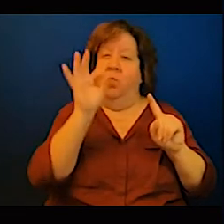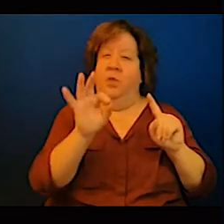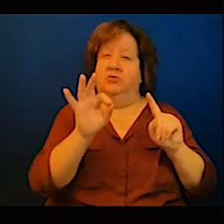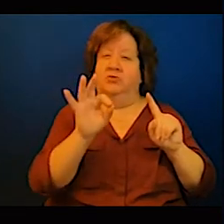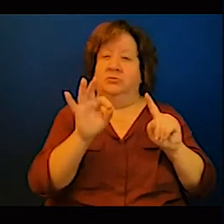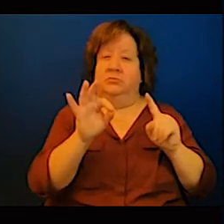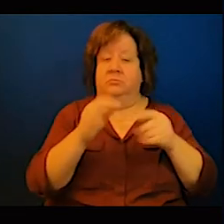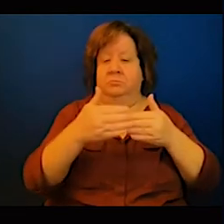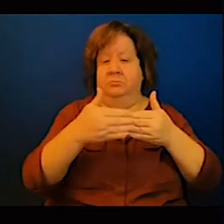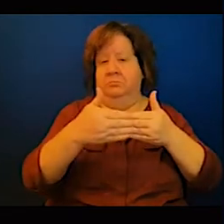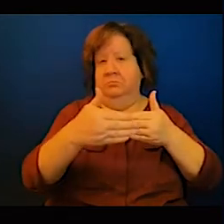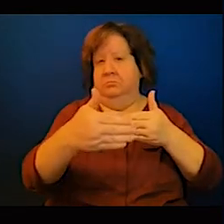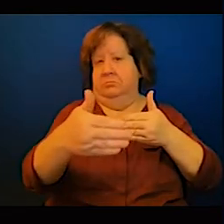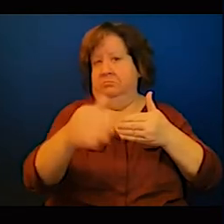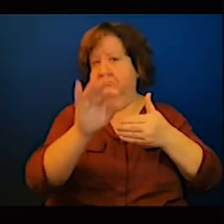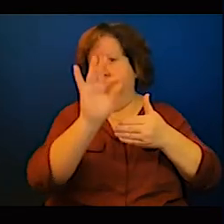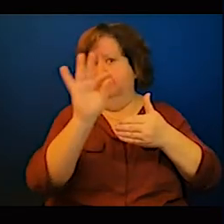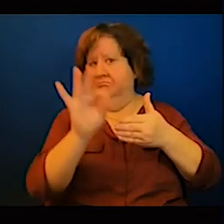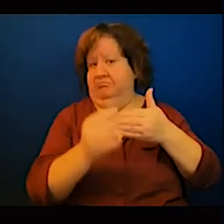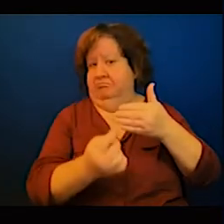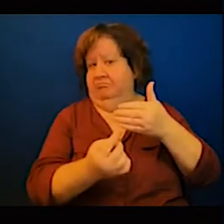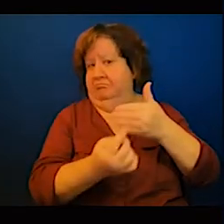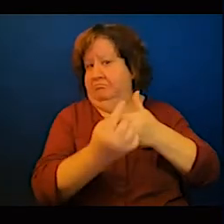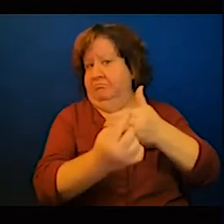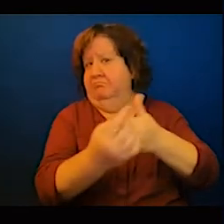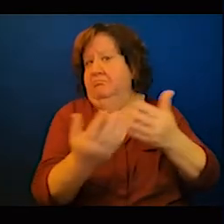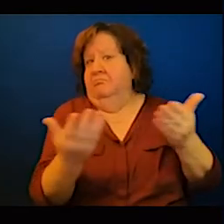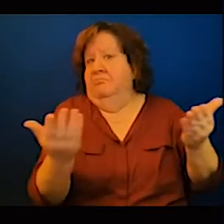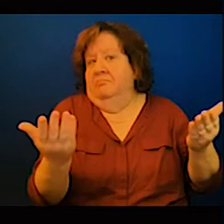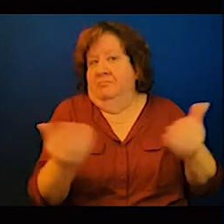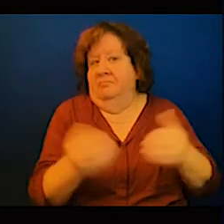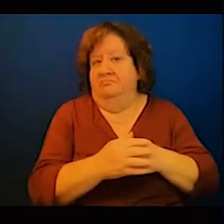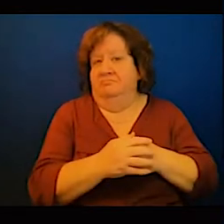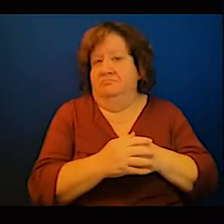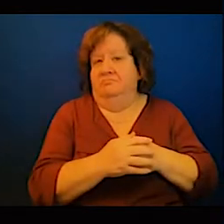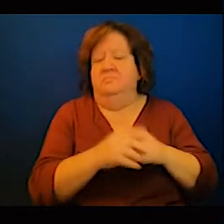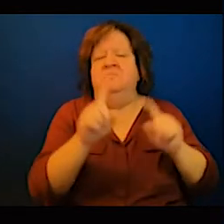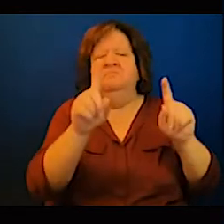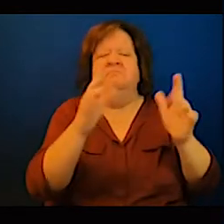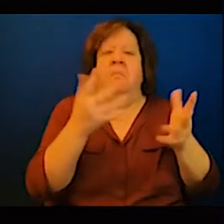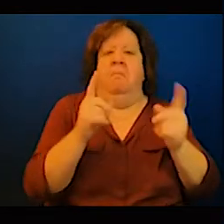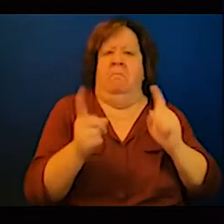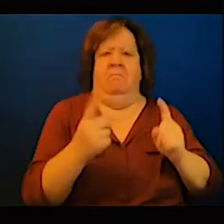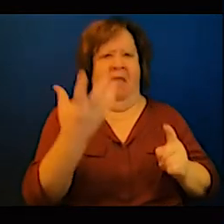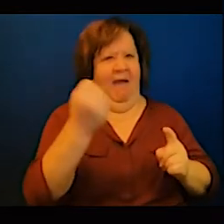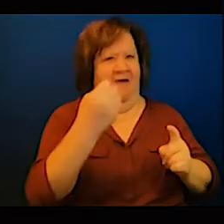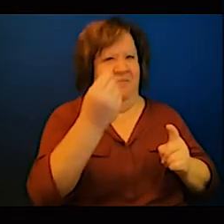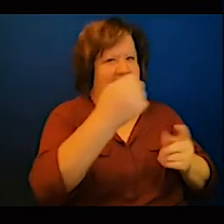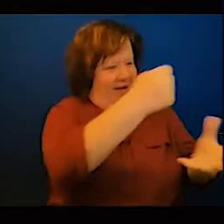if there are no clear transparent actions that are going to meet also the requirement of this financing there won't be an organization or audience that is going to bring